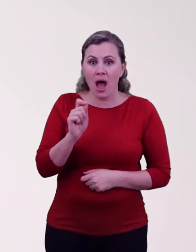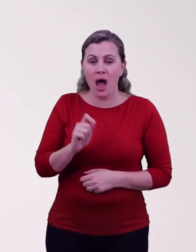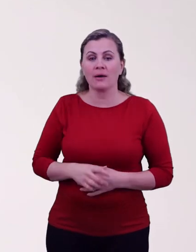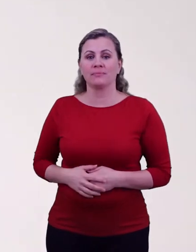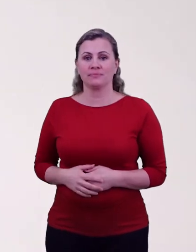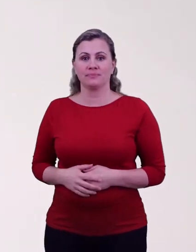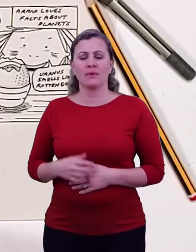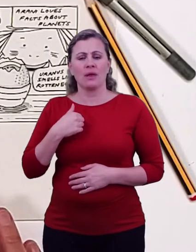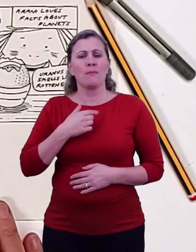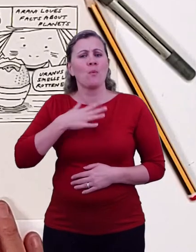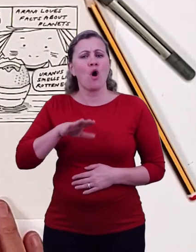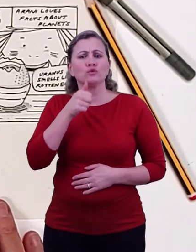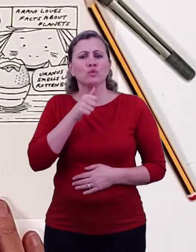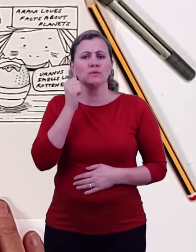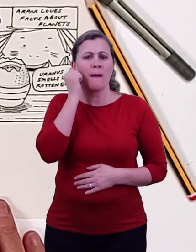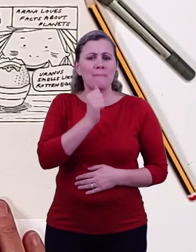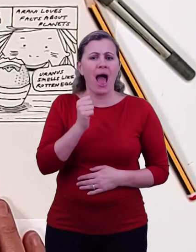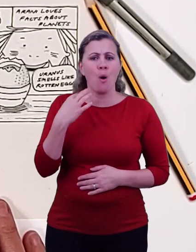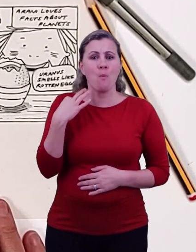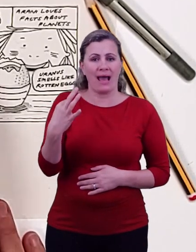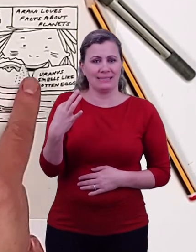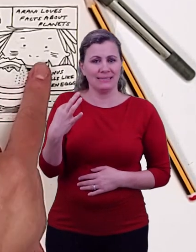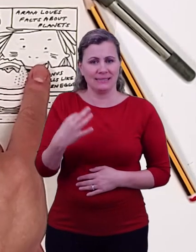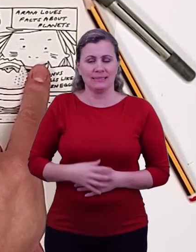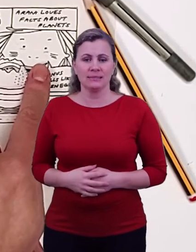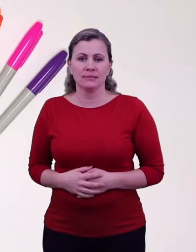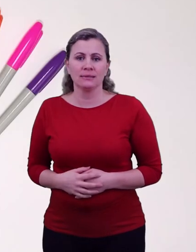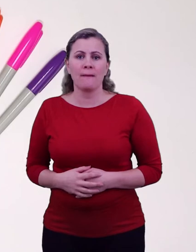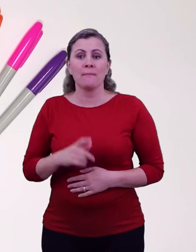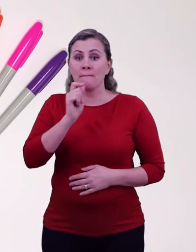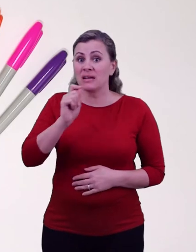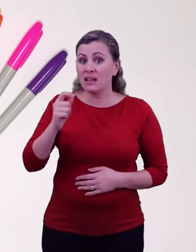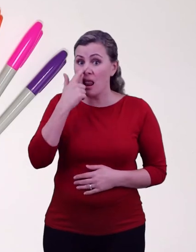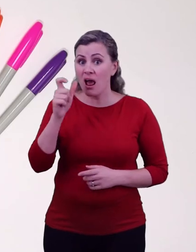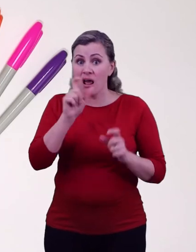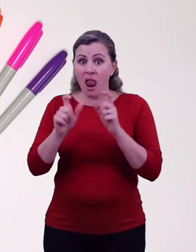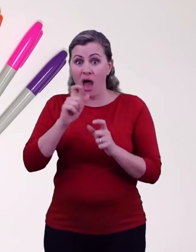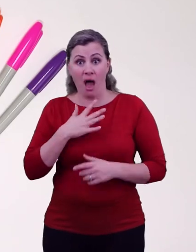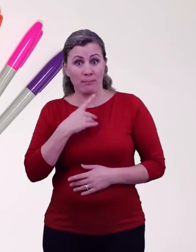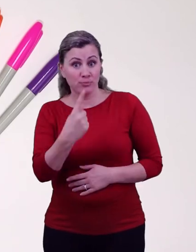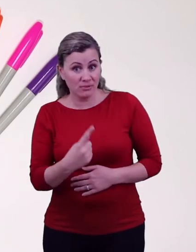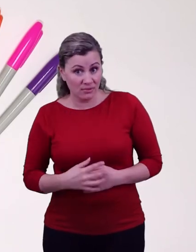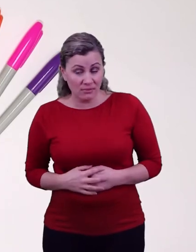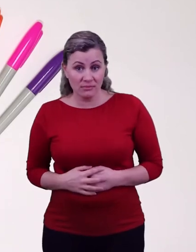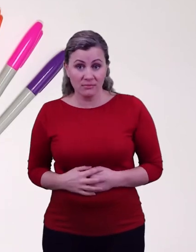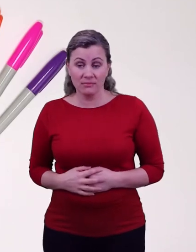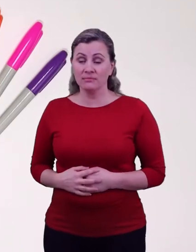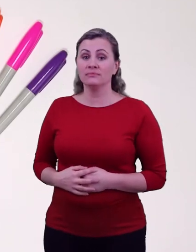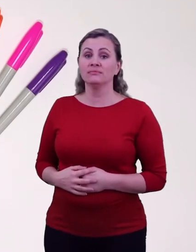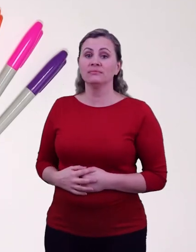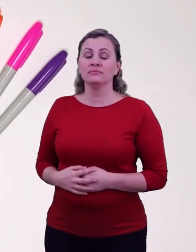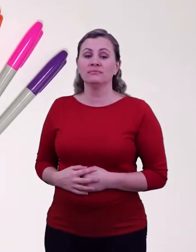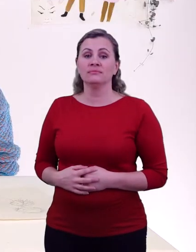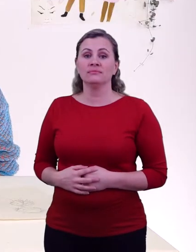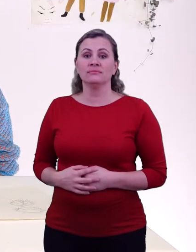a rubber. I'm keeping my comic strip black and white for this activity but you might want to colour your comic in with some felt tip pens as